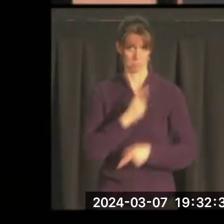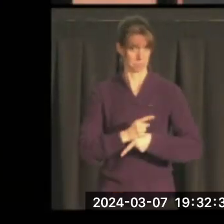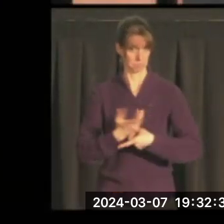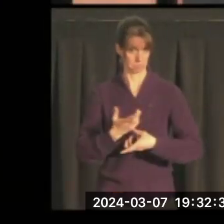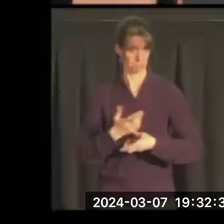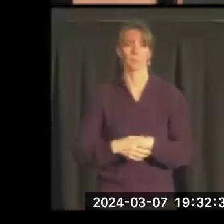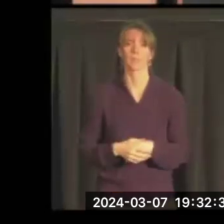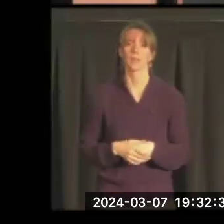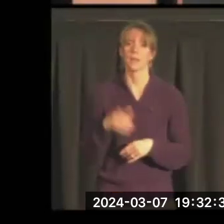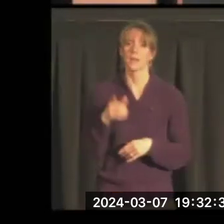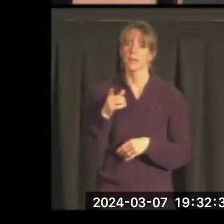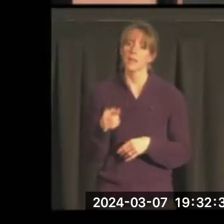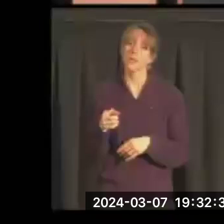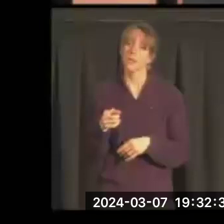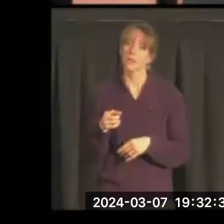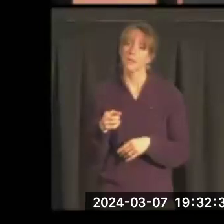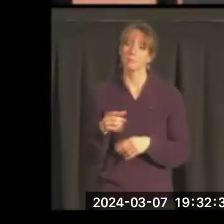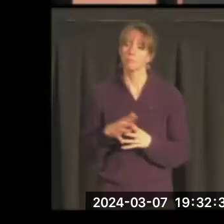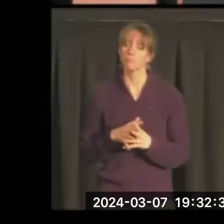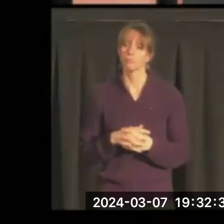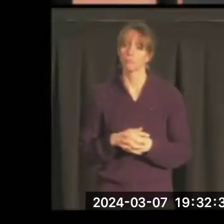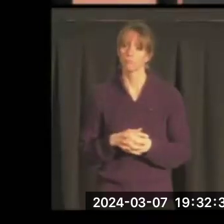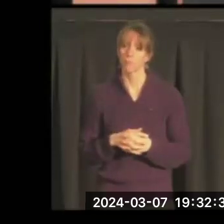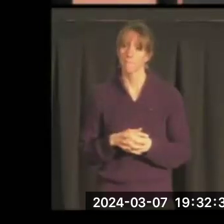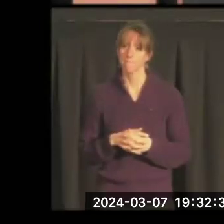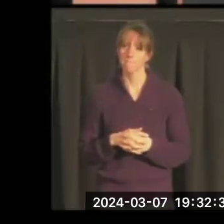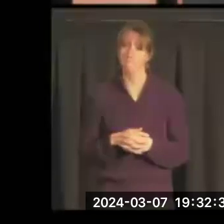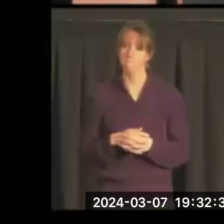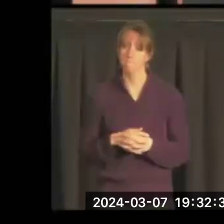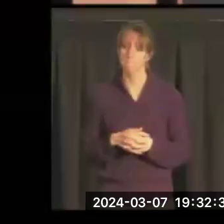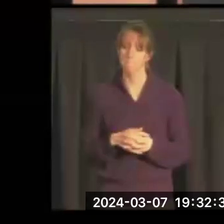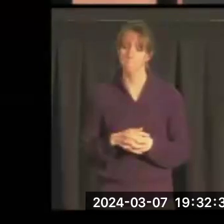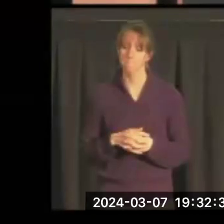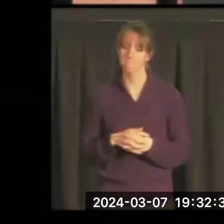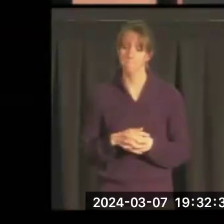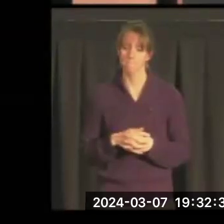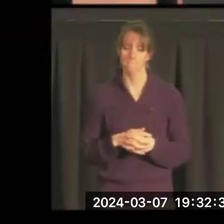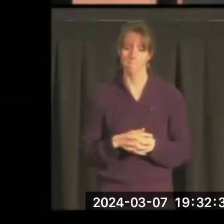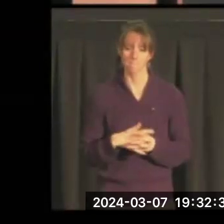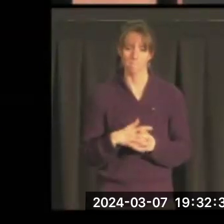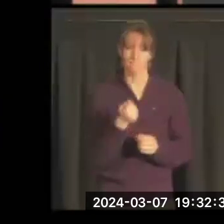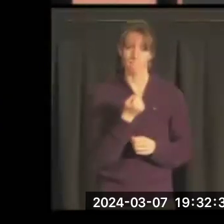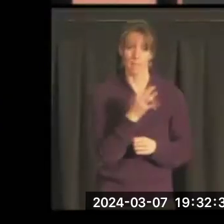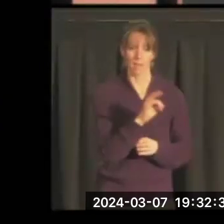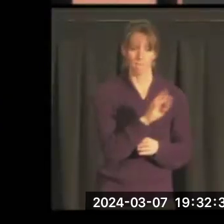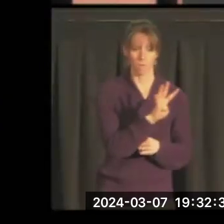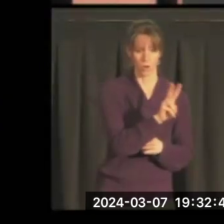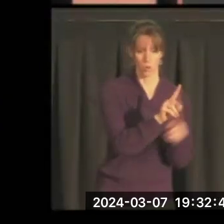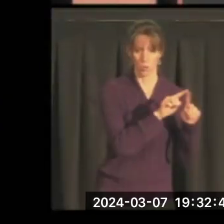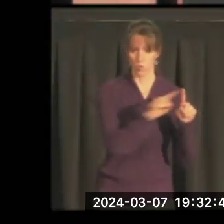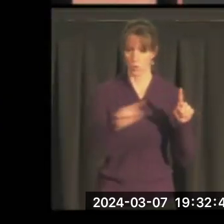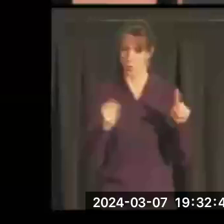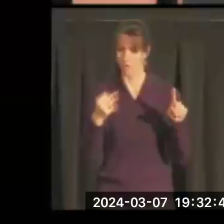He spends from 1942 to 1952